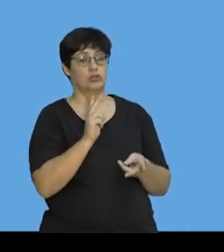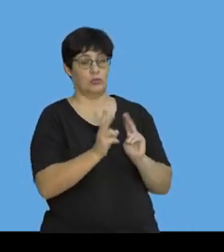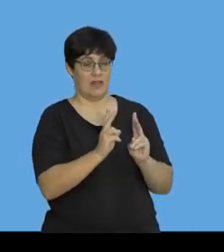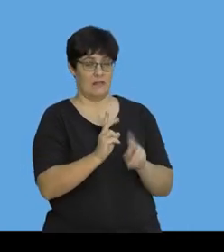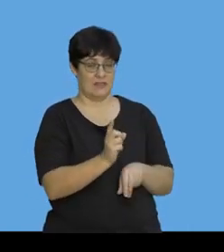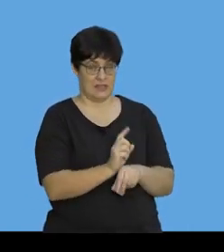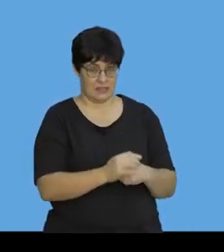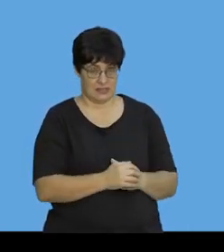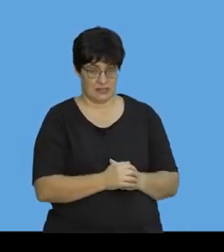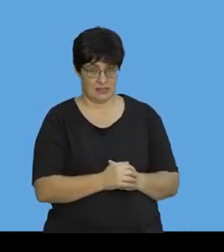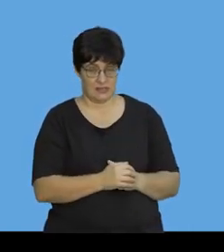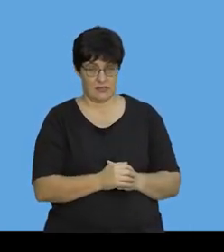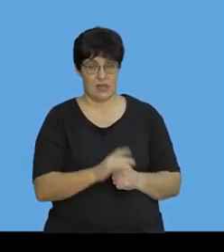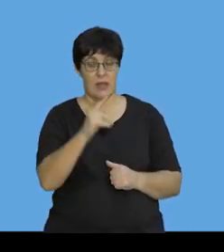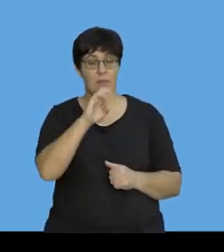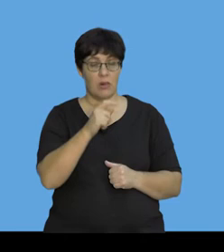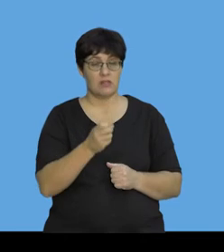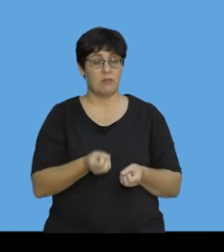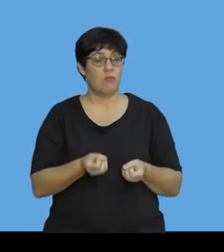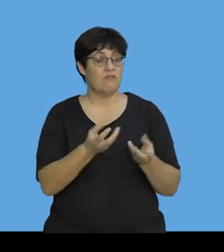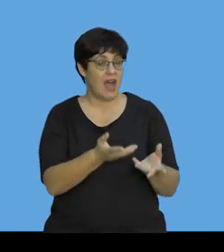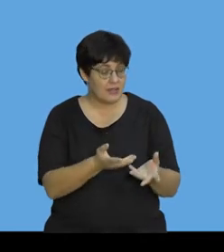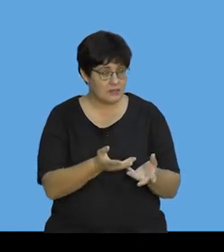We want the impulse provided.